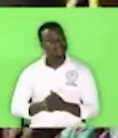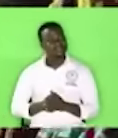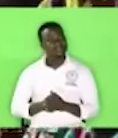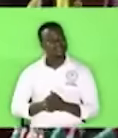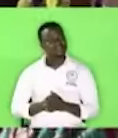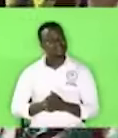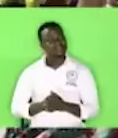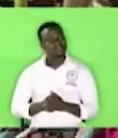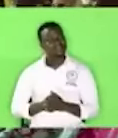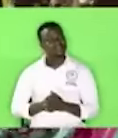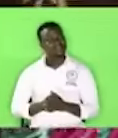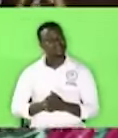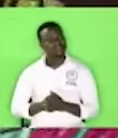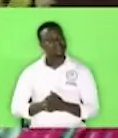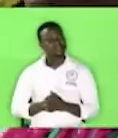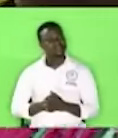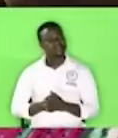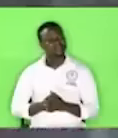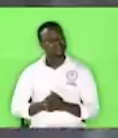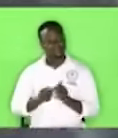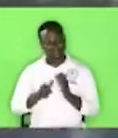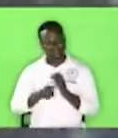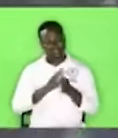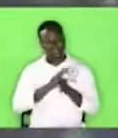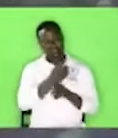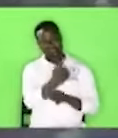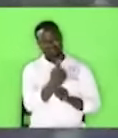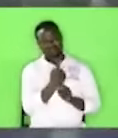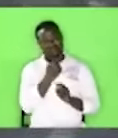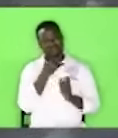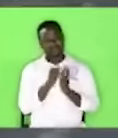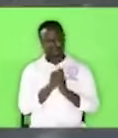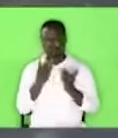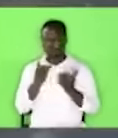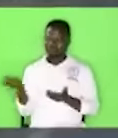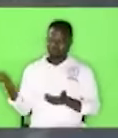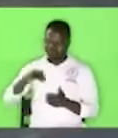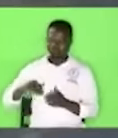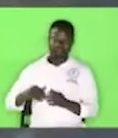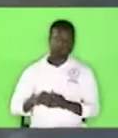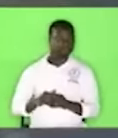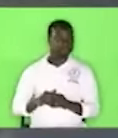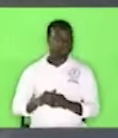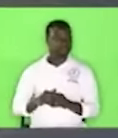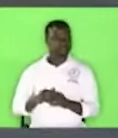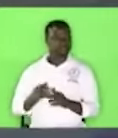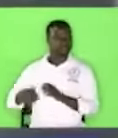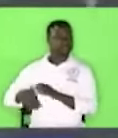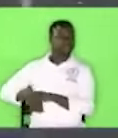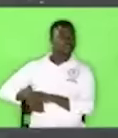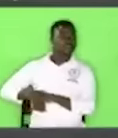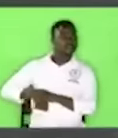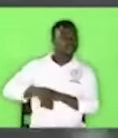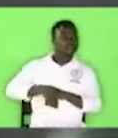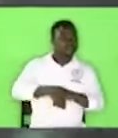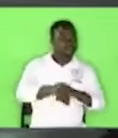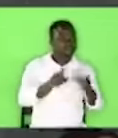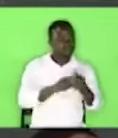then he came. So let's go. So you walked me to this rich man's room.